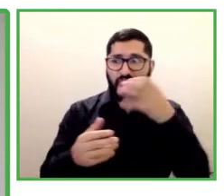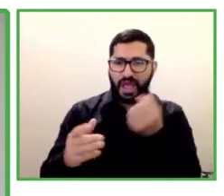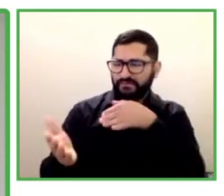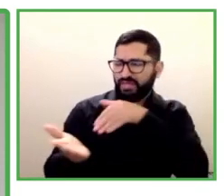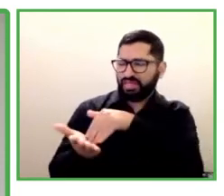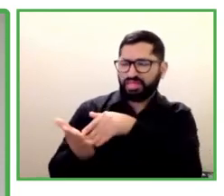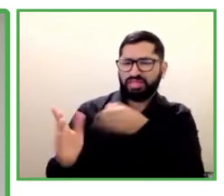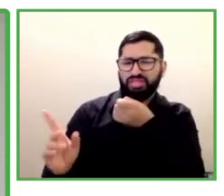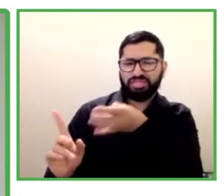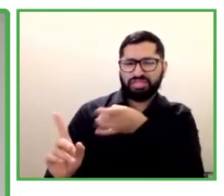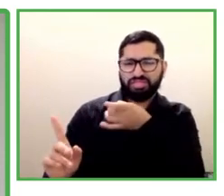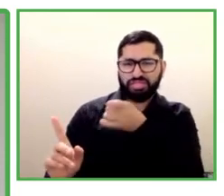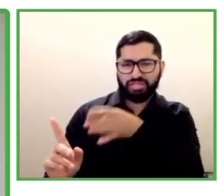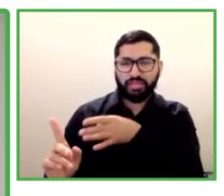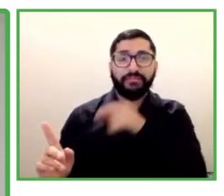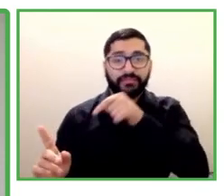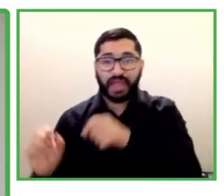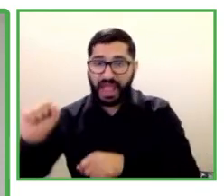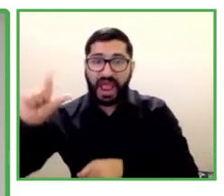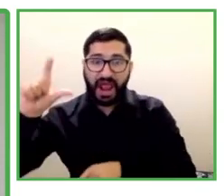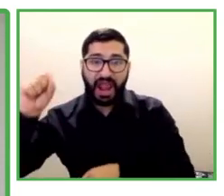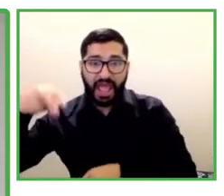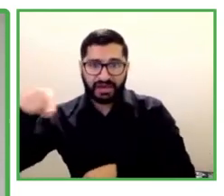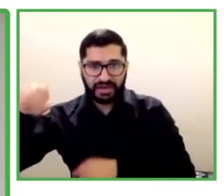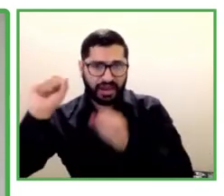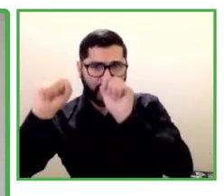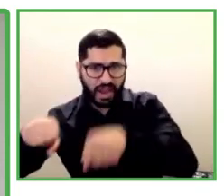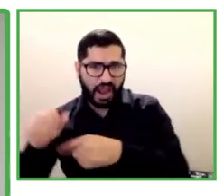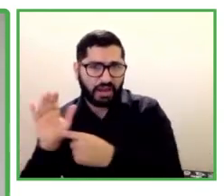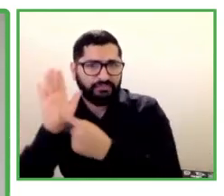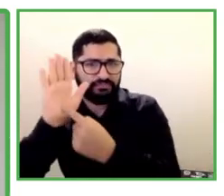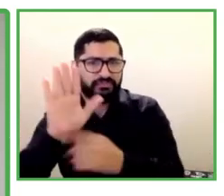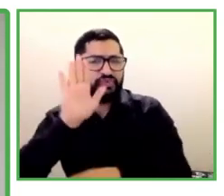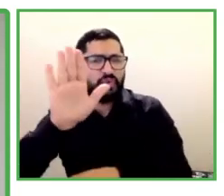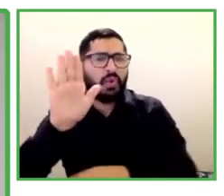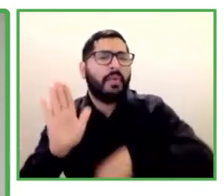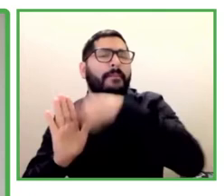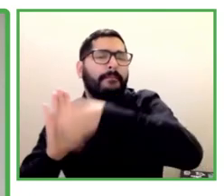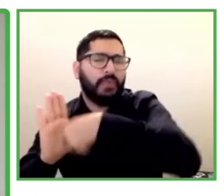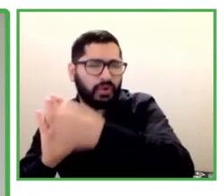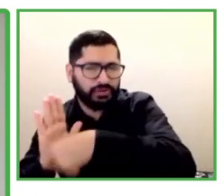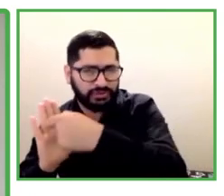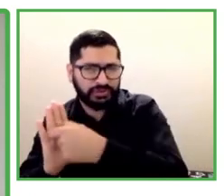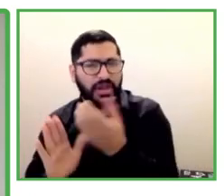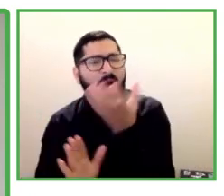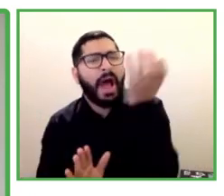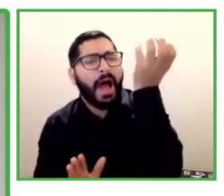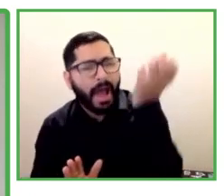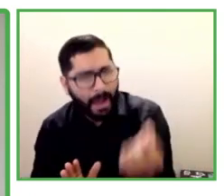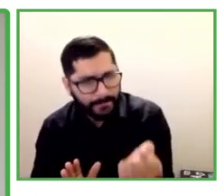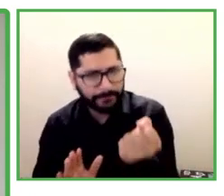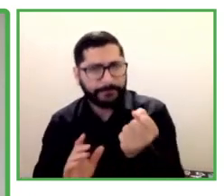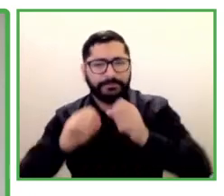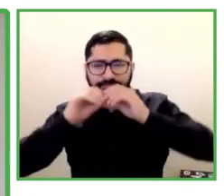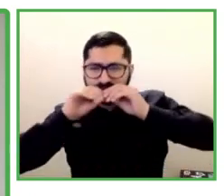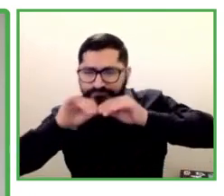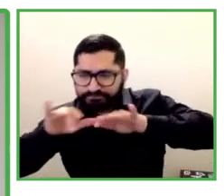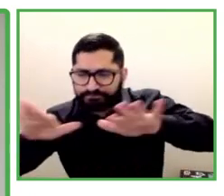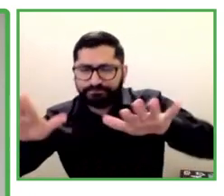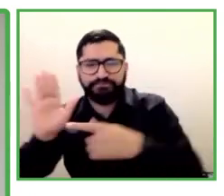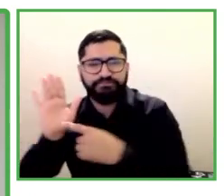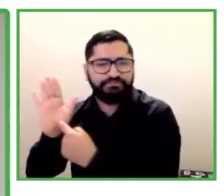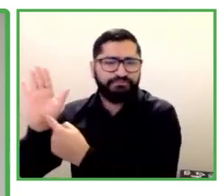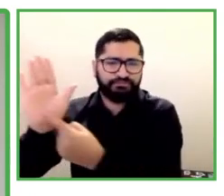project. Dear Alan, it's always a pleasure to hear from you and from Escola de Rente. I look forward to your presentation.